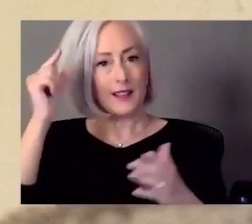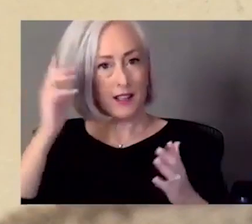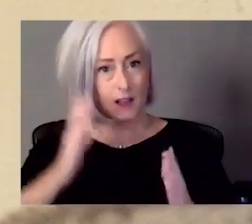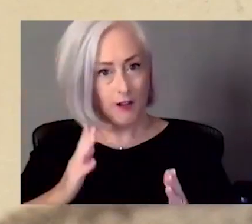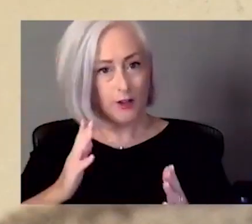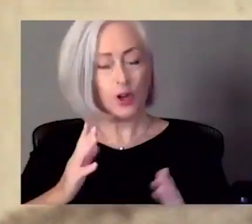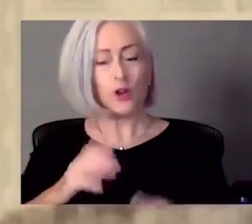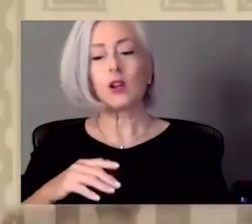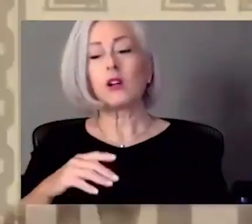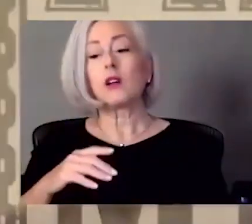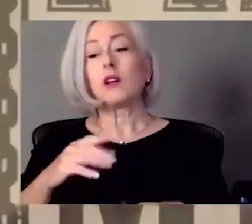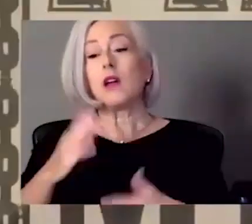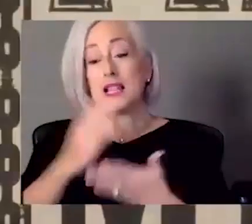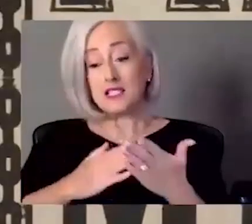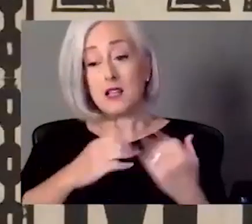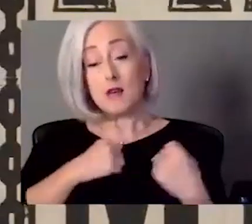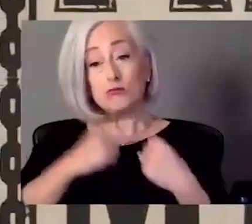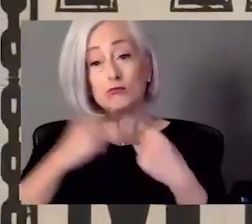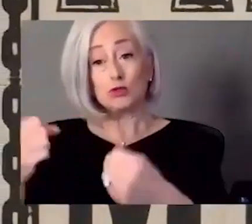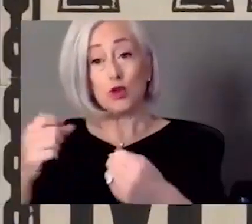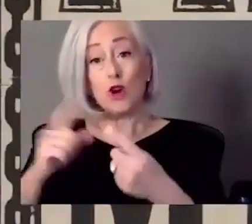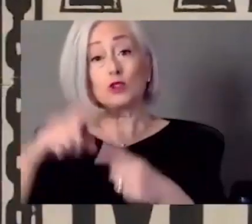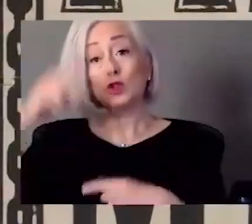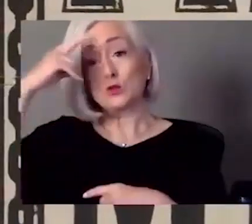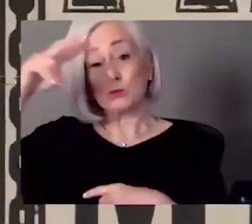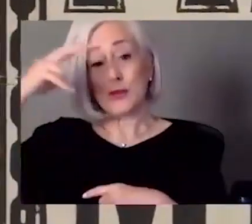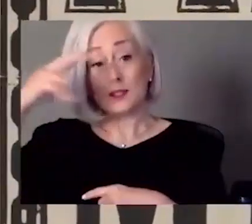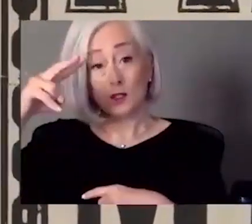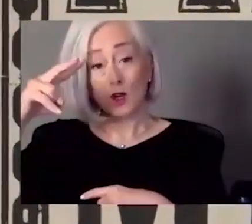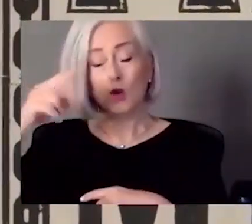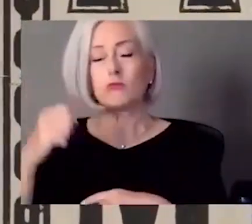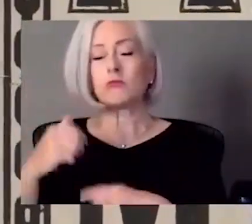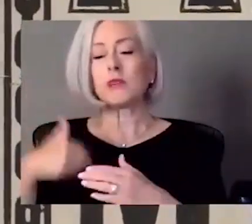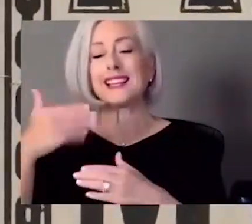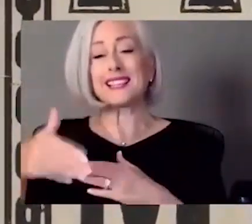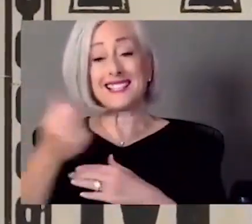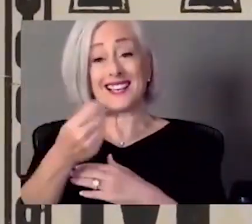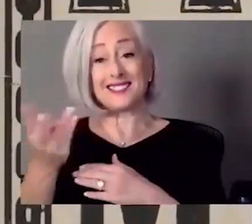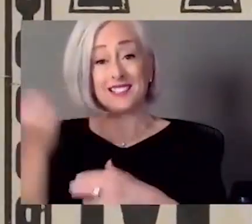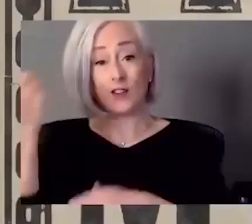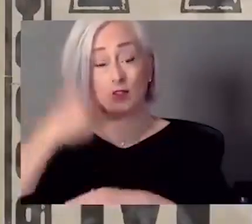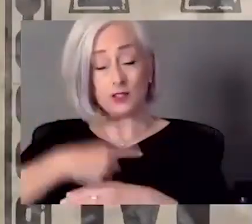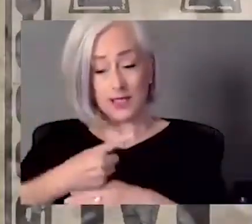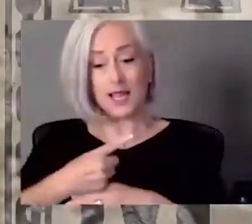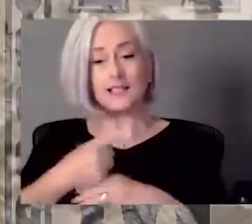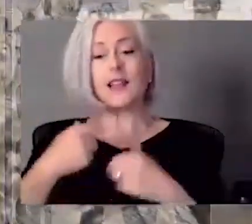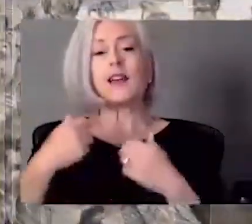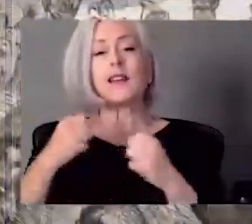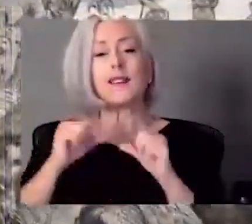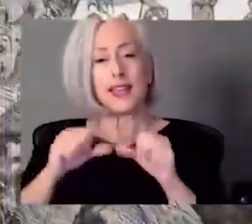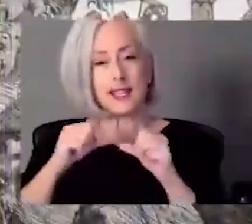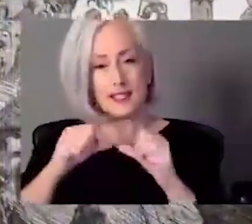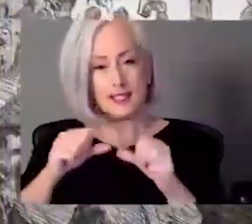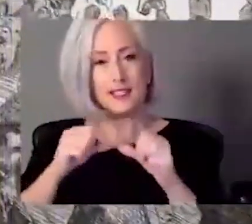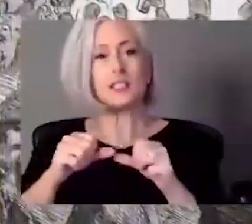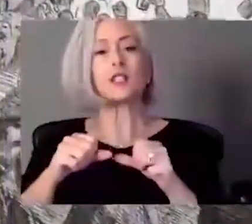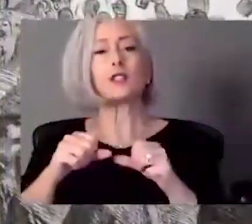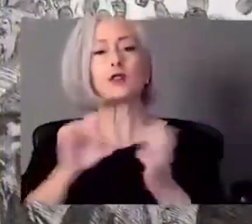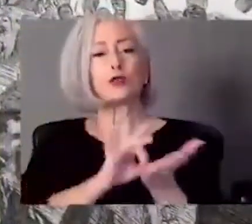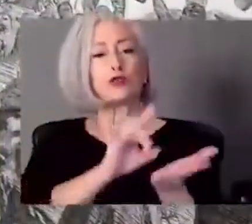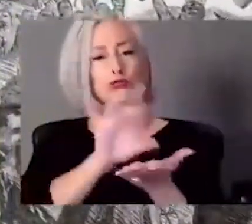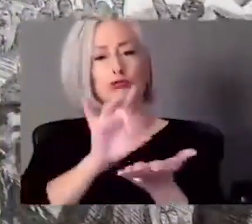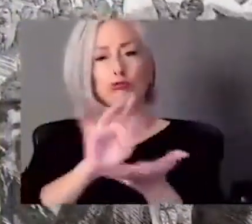And over the next several days, they continued to drive out the different opposers of the proclamation. it was